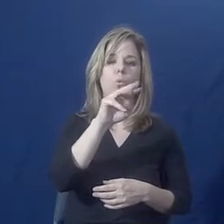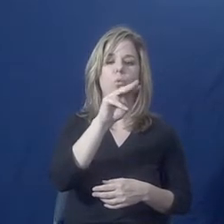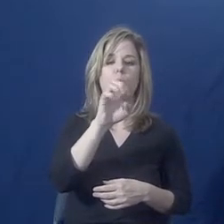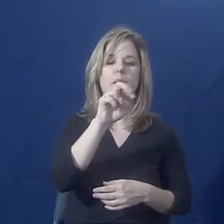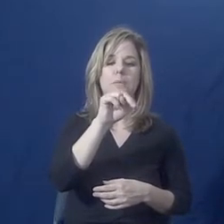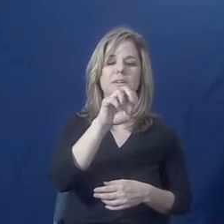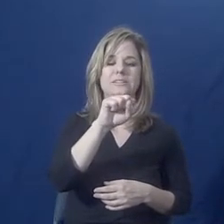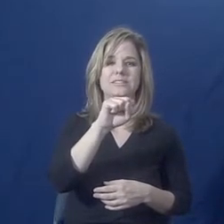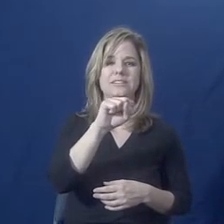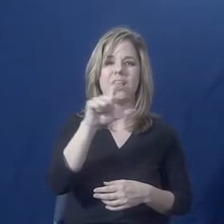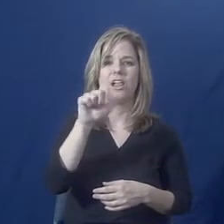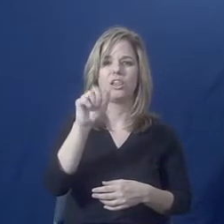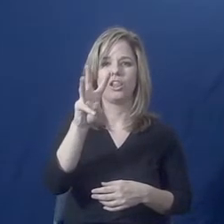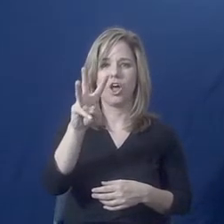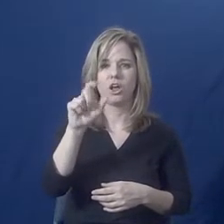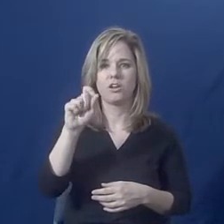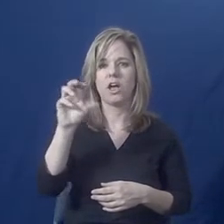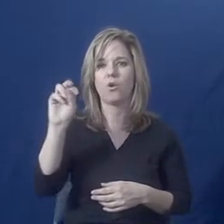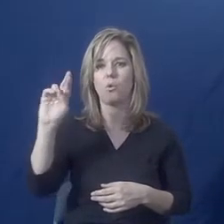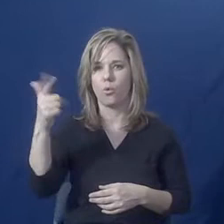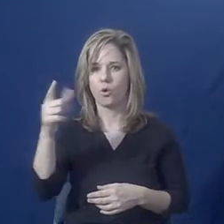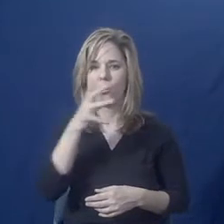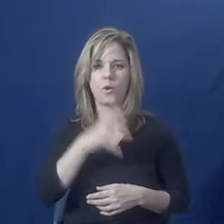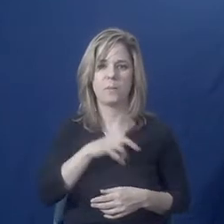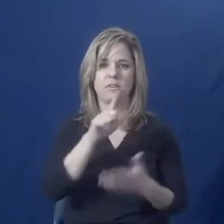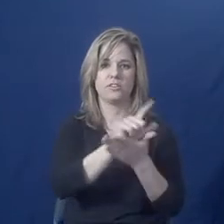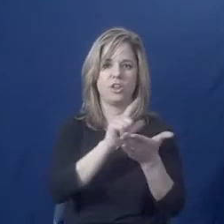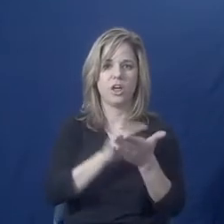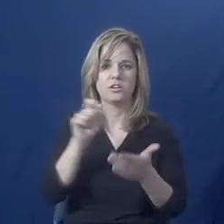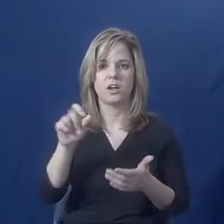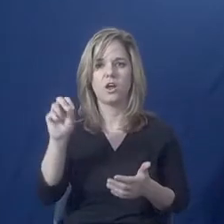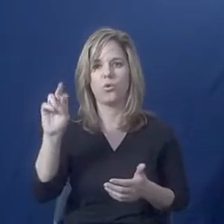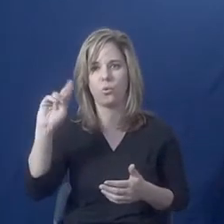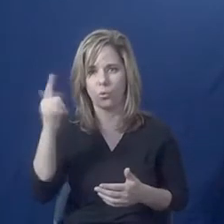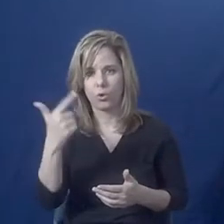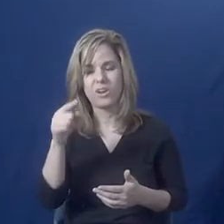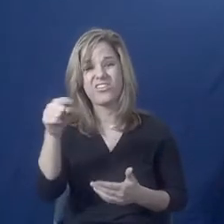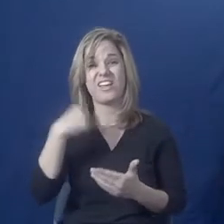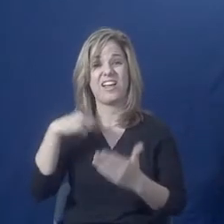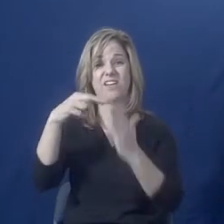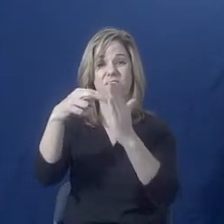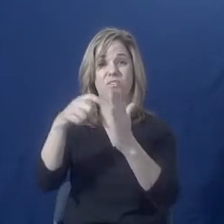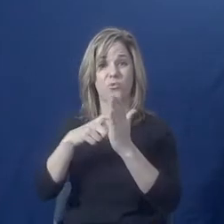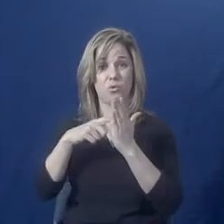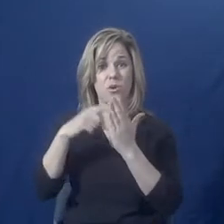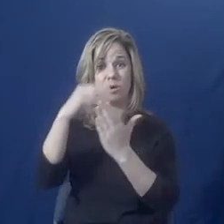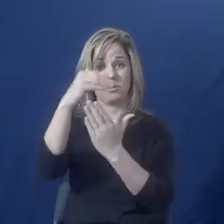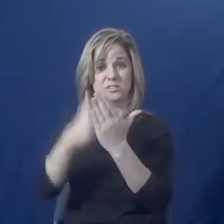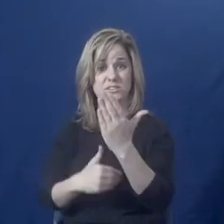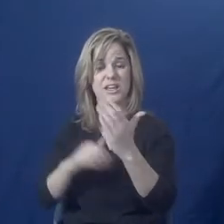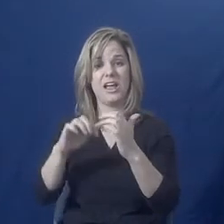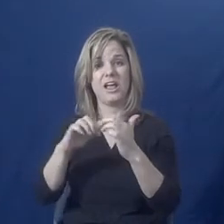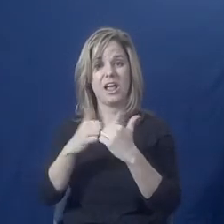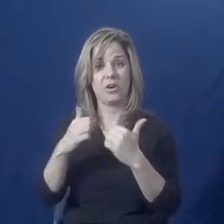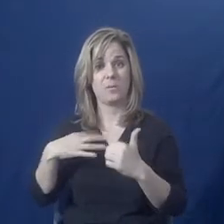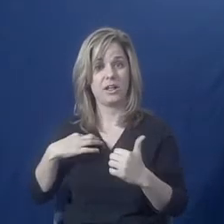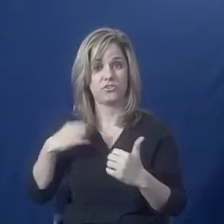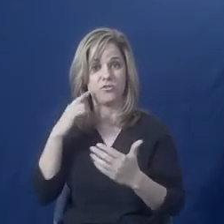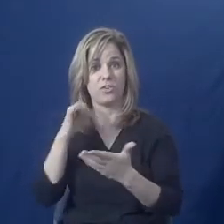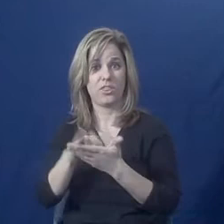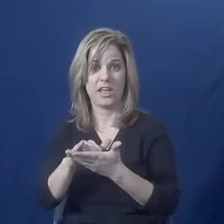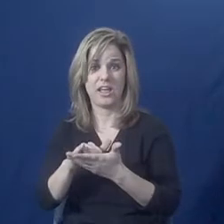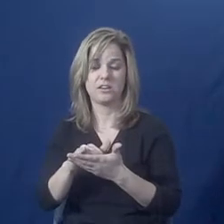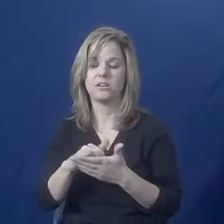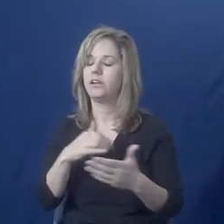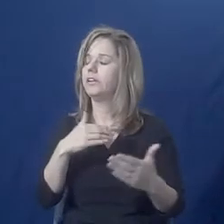requirements for orders of protection in every... So no matter where you are, you can look